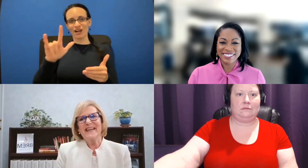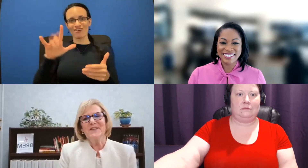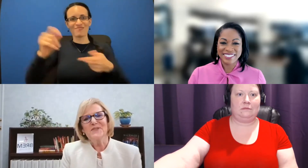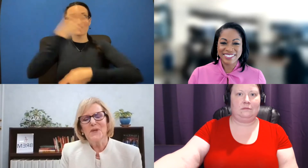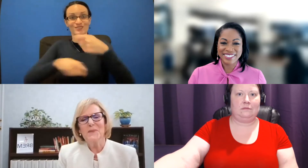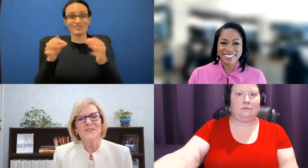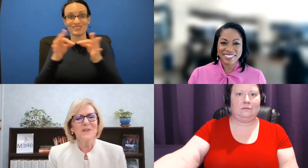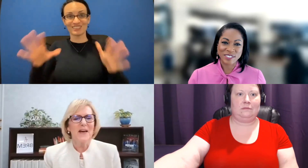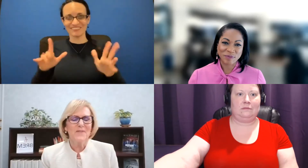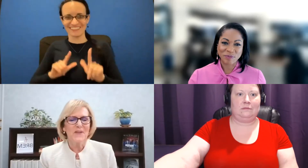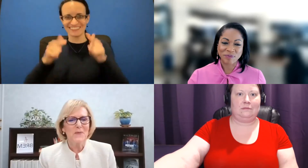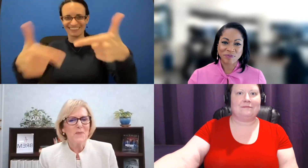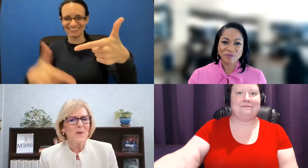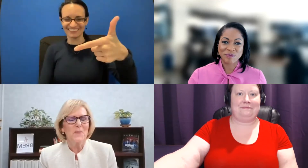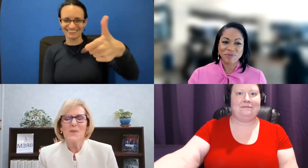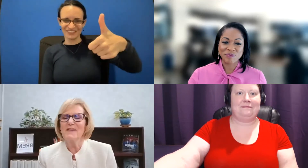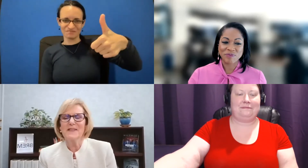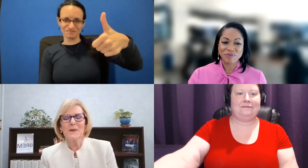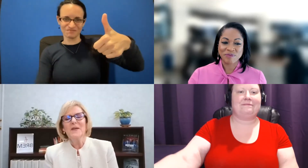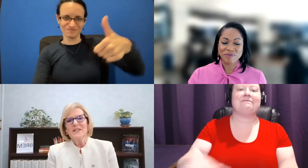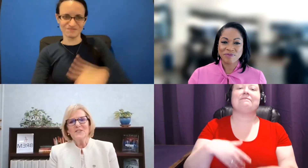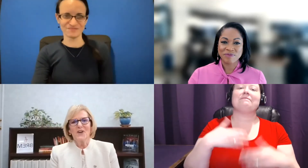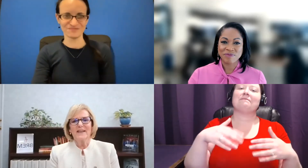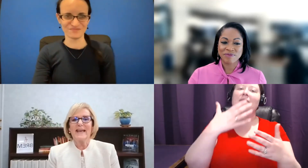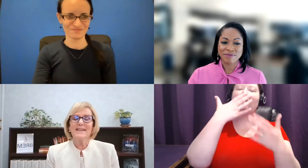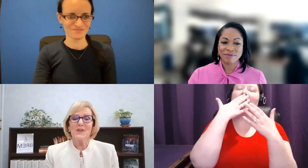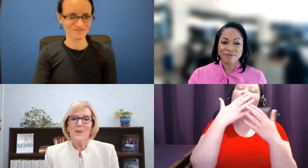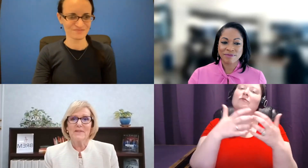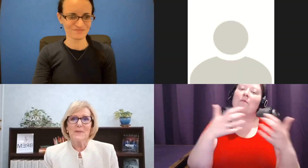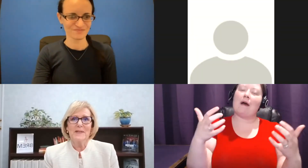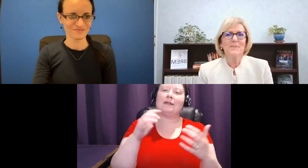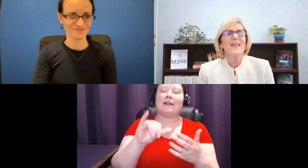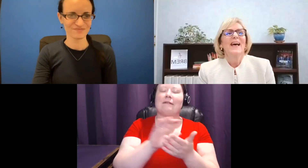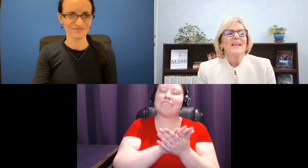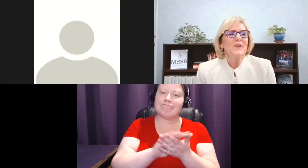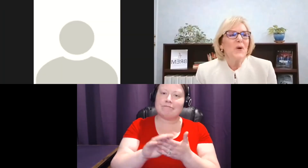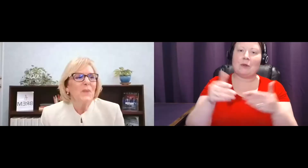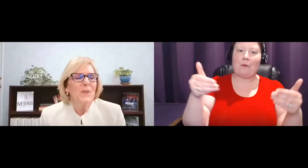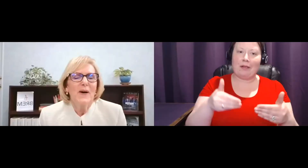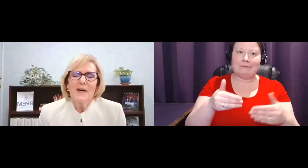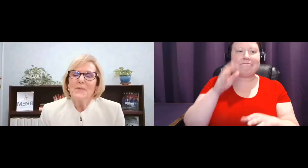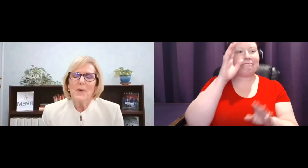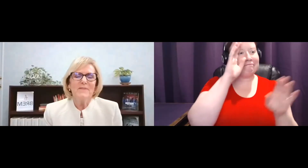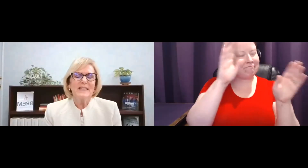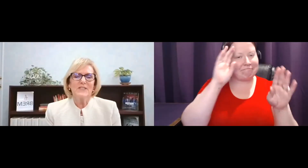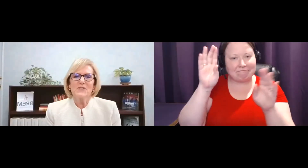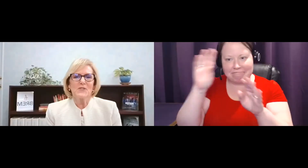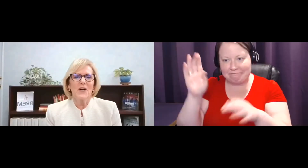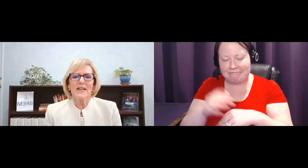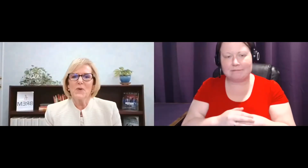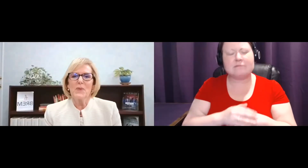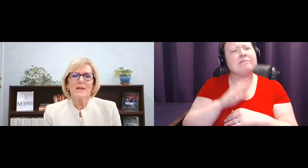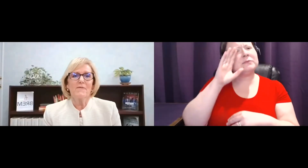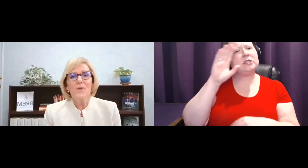Thank you so much for that very warm welcome, Sean. And hello, everyone. You know, Brim Foundation